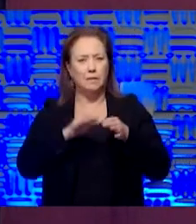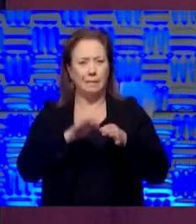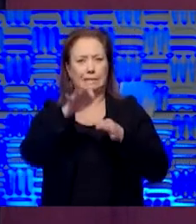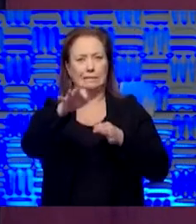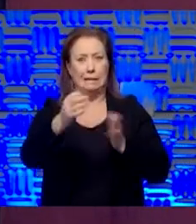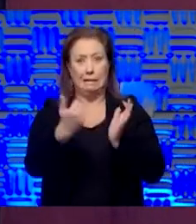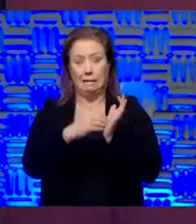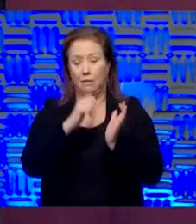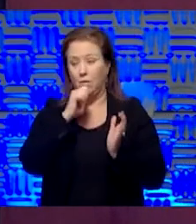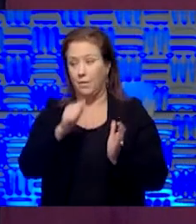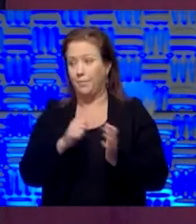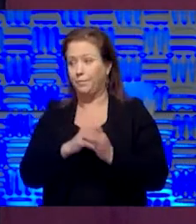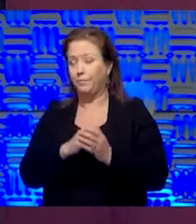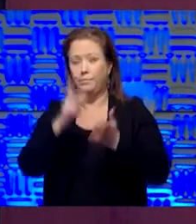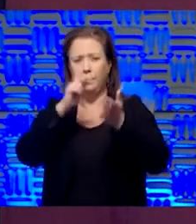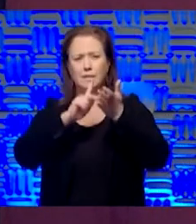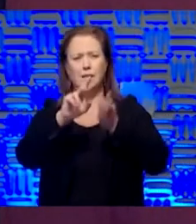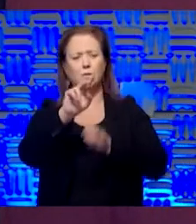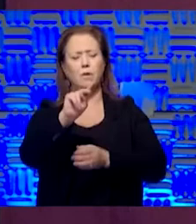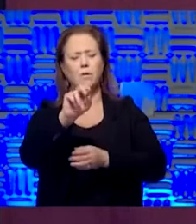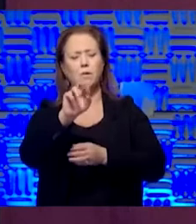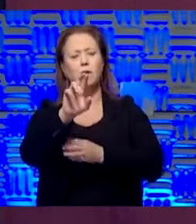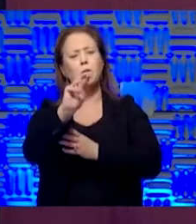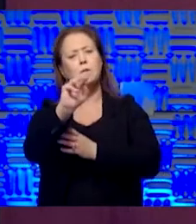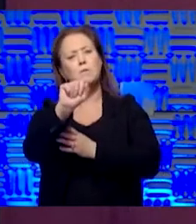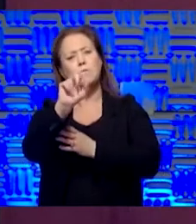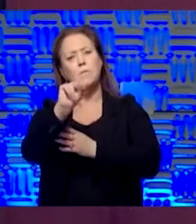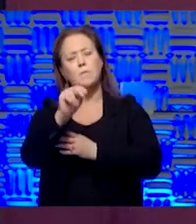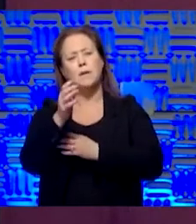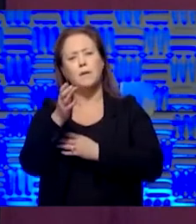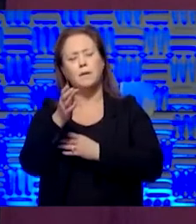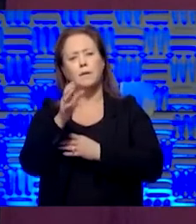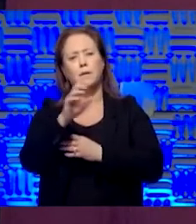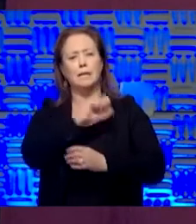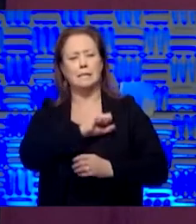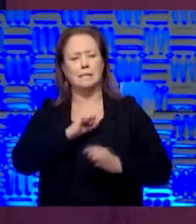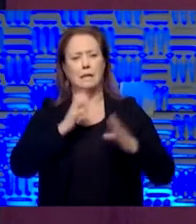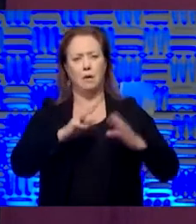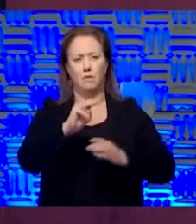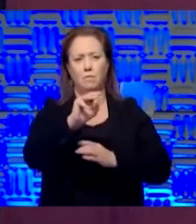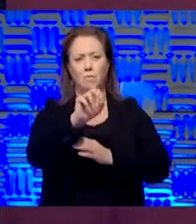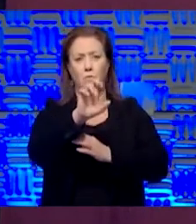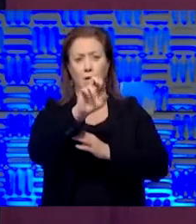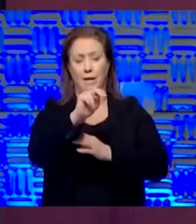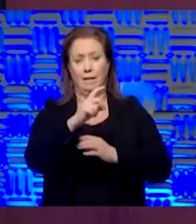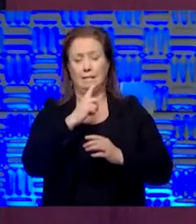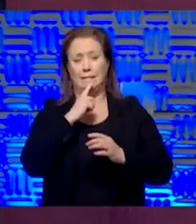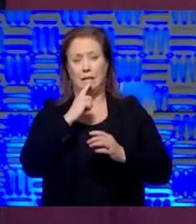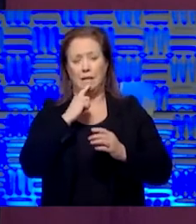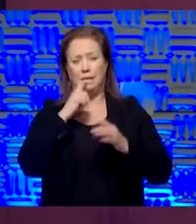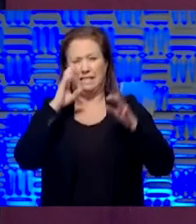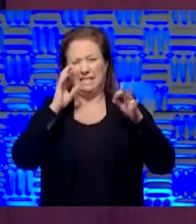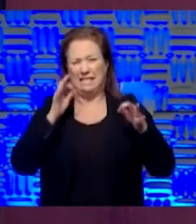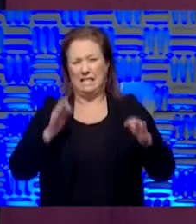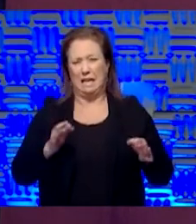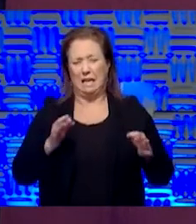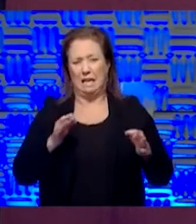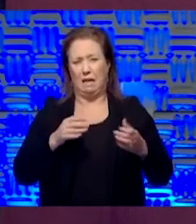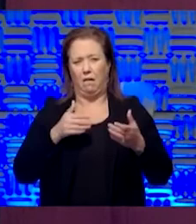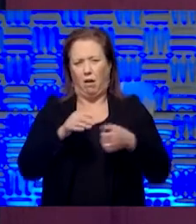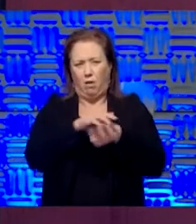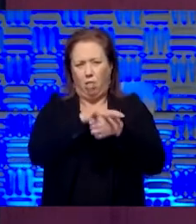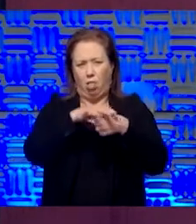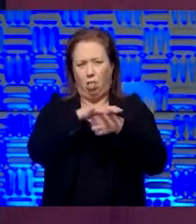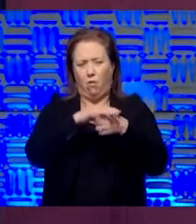again or not. Yeah. And Secretary Norman, I think as, as Son Moran has said, this is something that's going to be decided a little bit more on a local